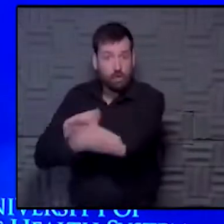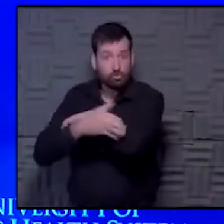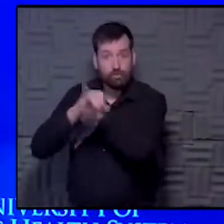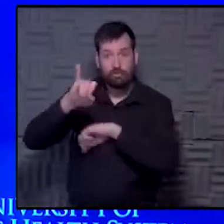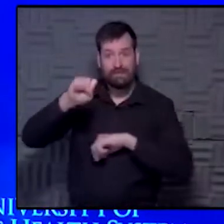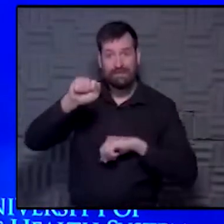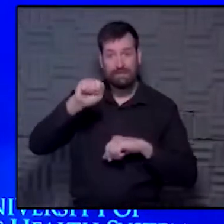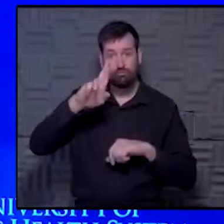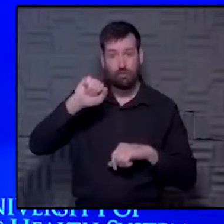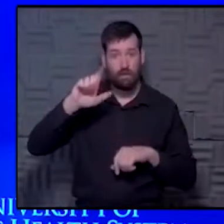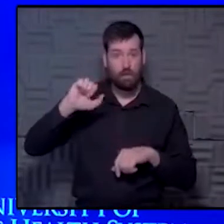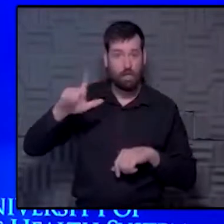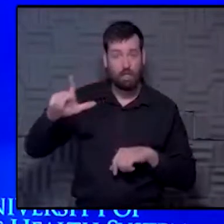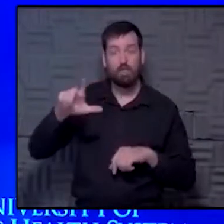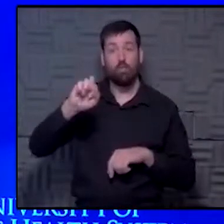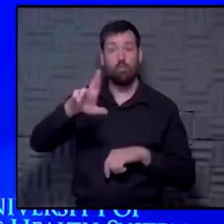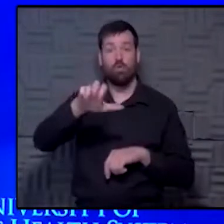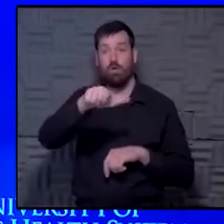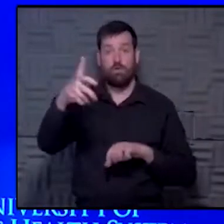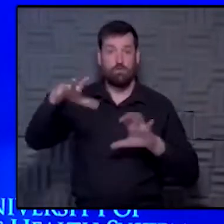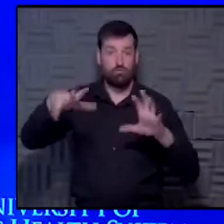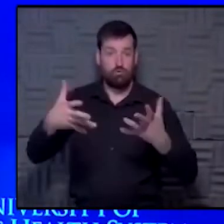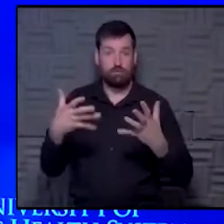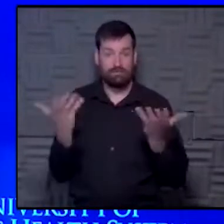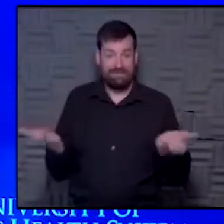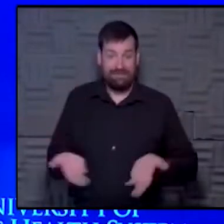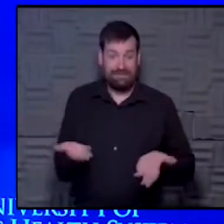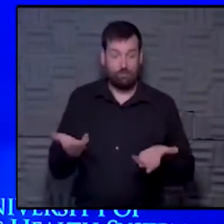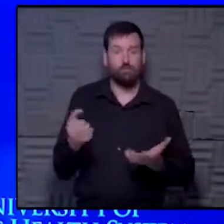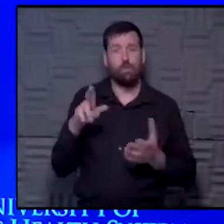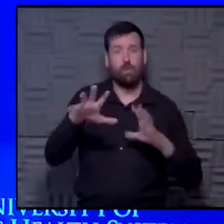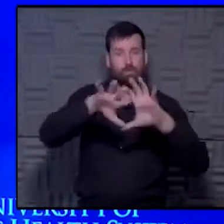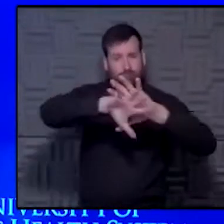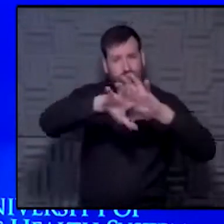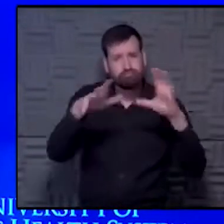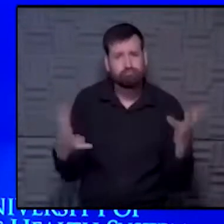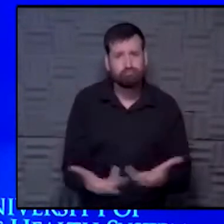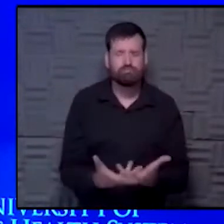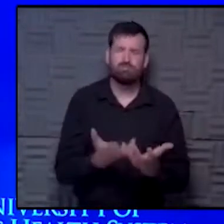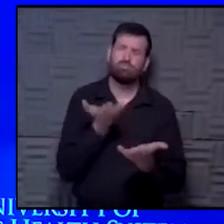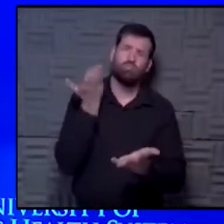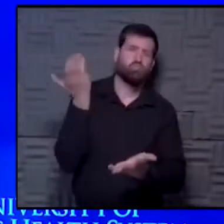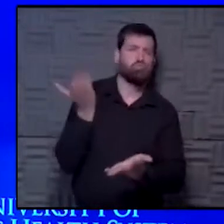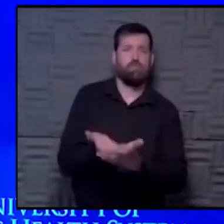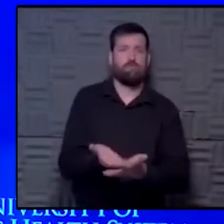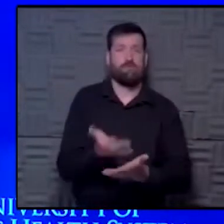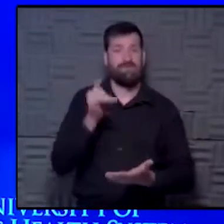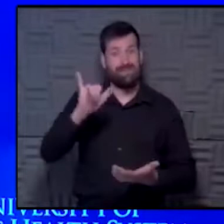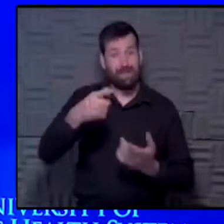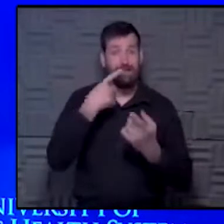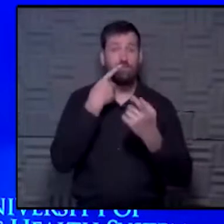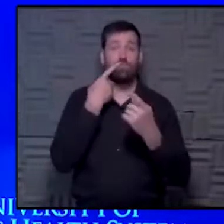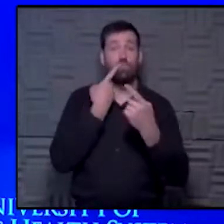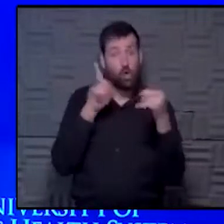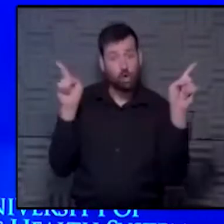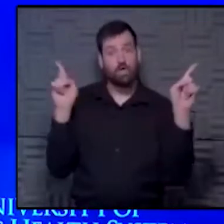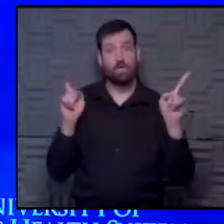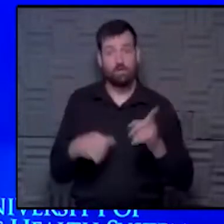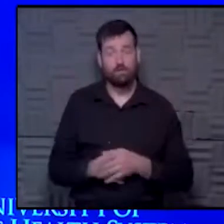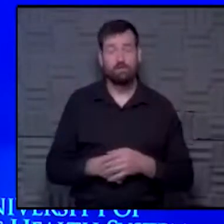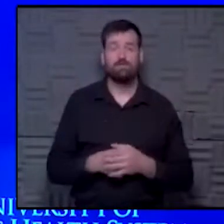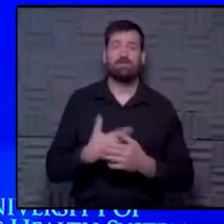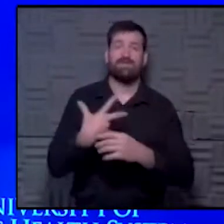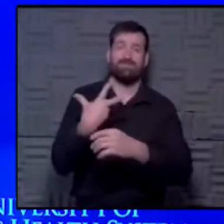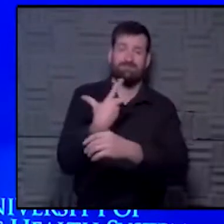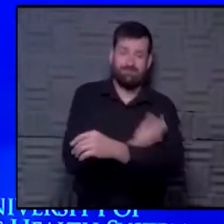other populations in our country and across the globe who have reached that threshold, there is proof that that work, right, getting people